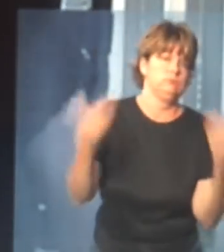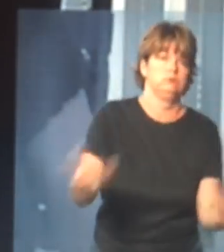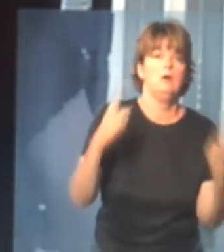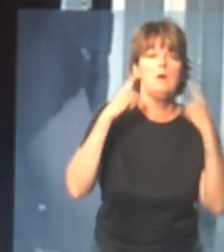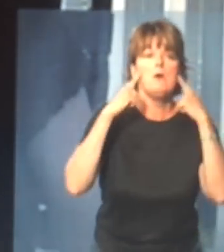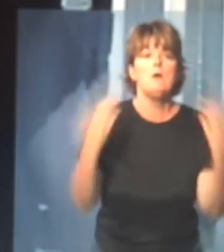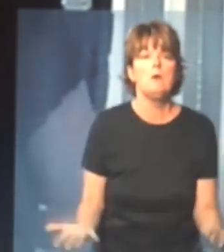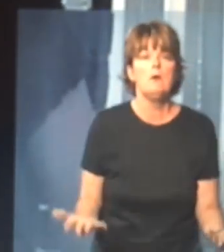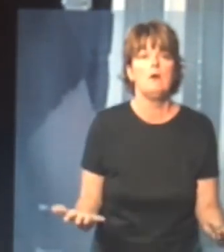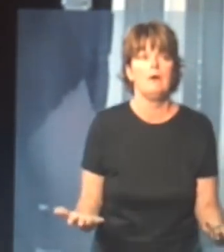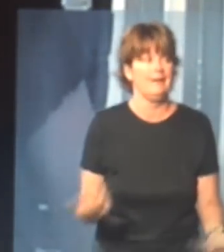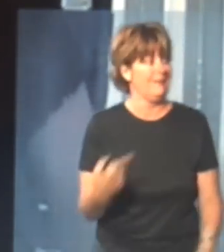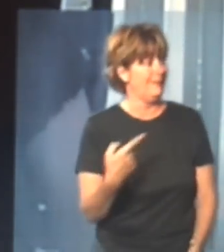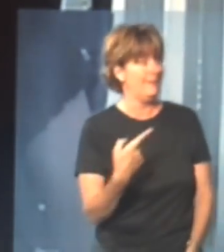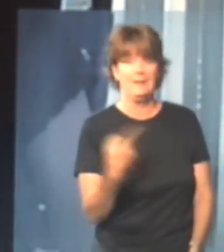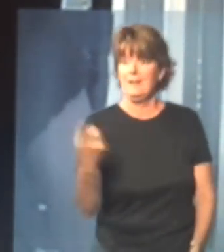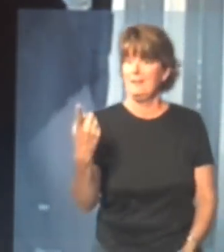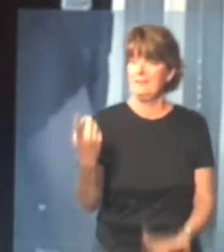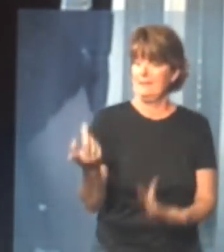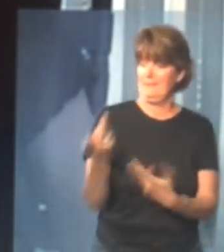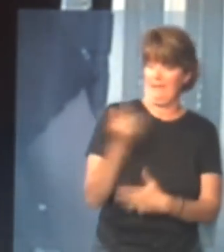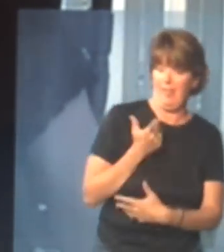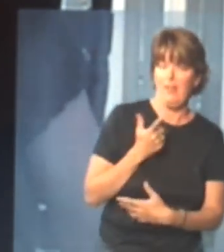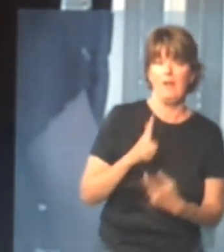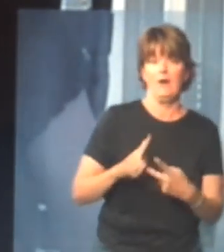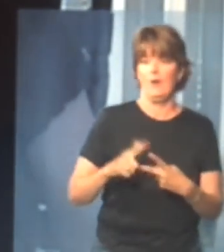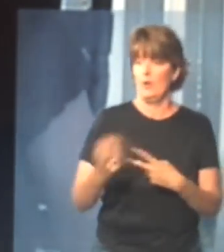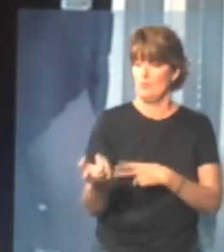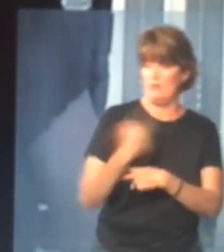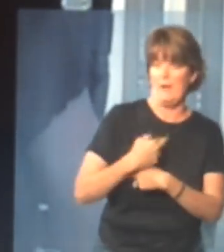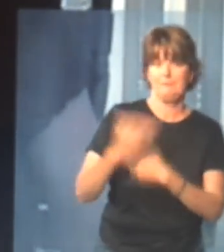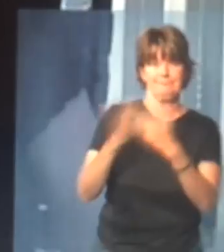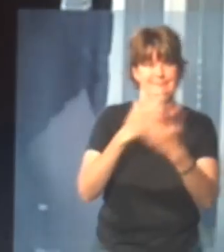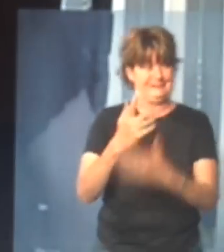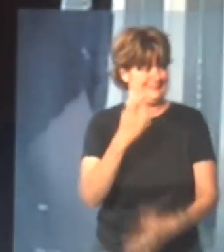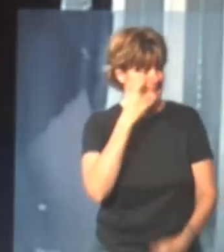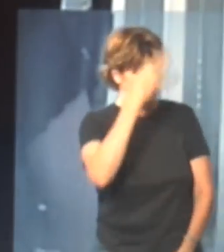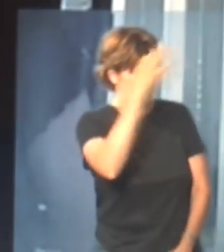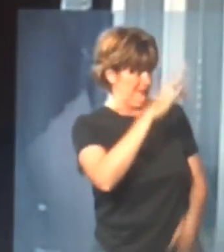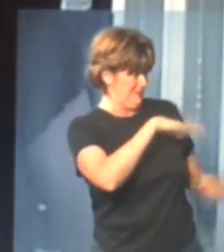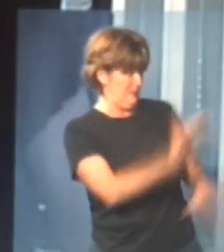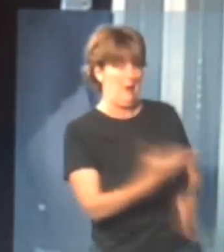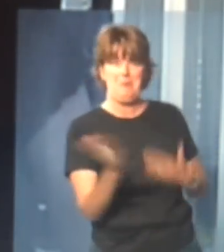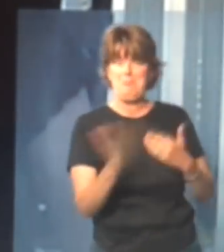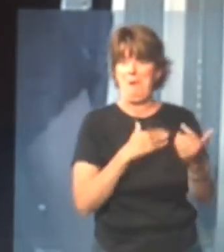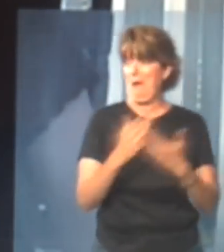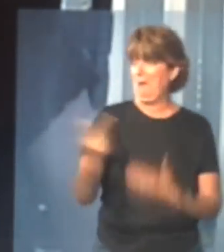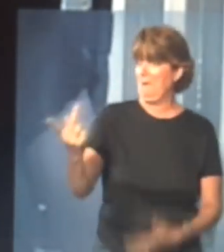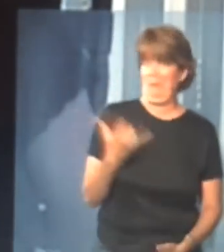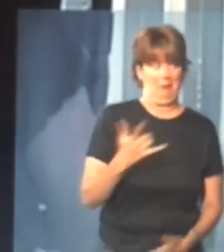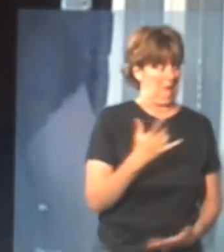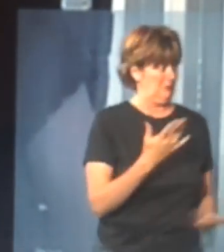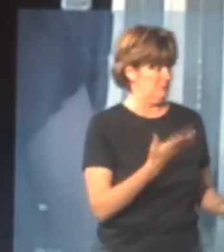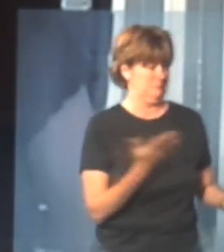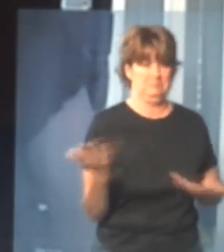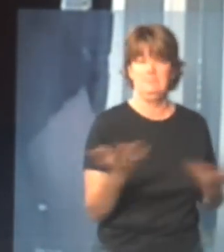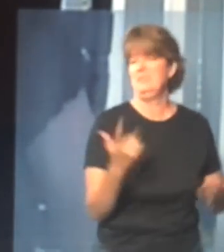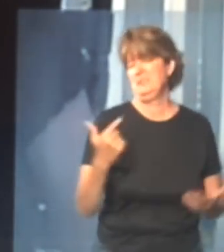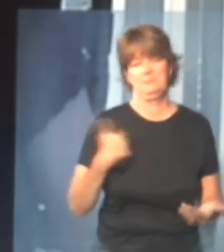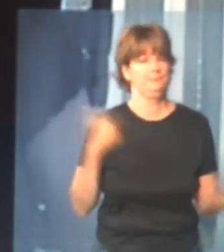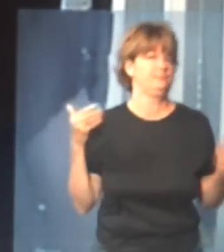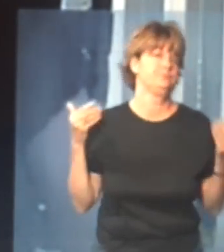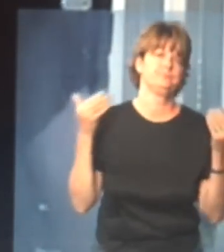heck, if he kills me, rapes me, whatever, I almost died out there, what's the difference, and I go ahead